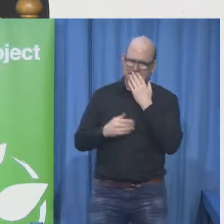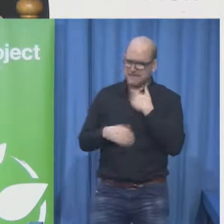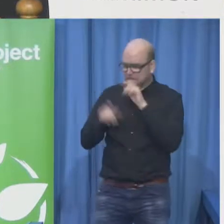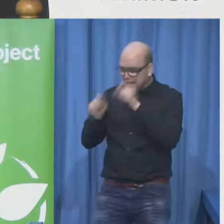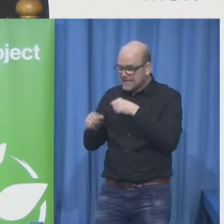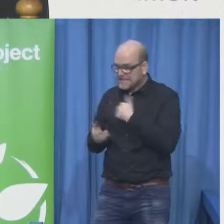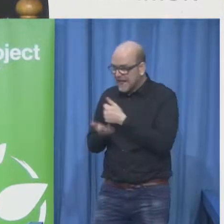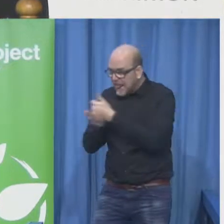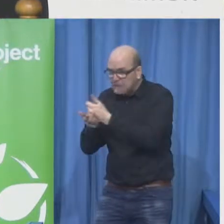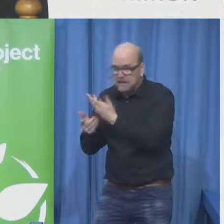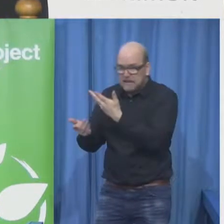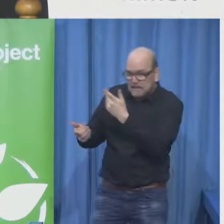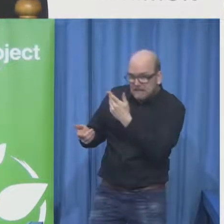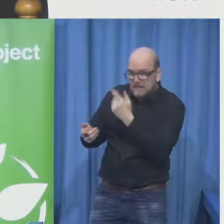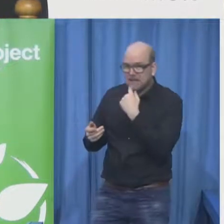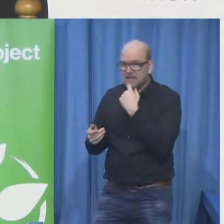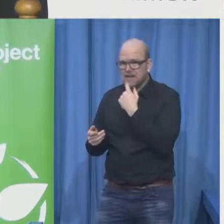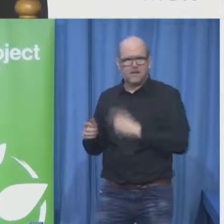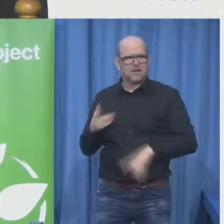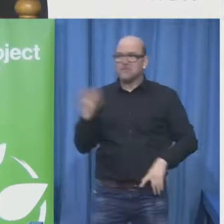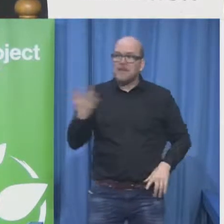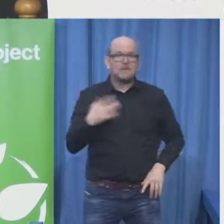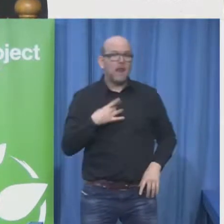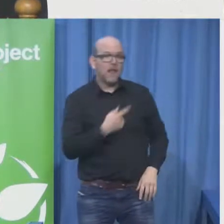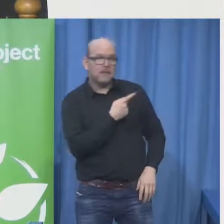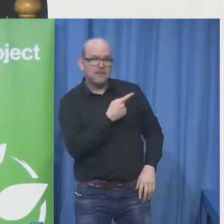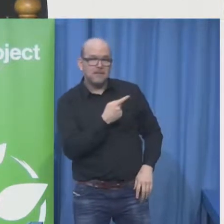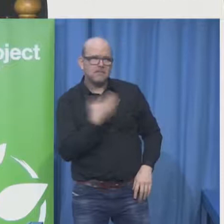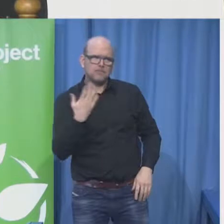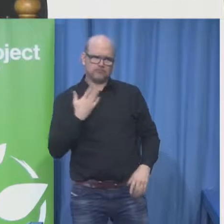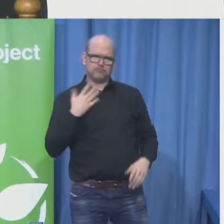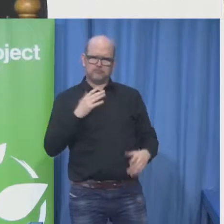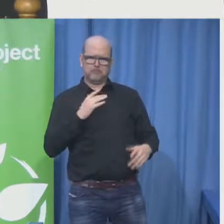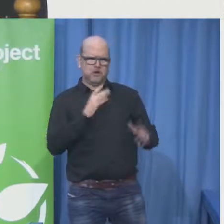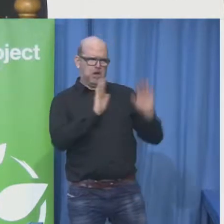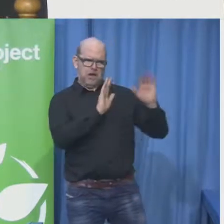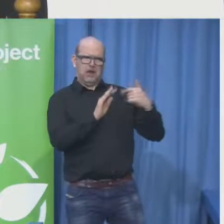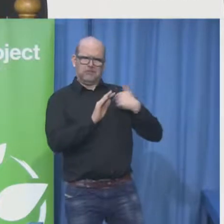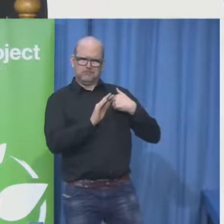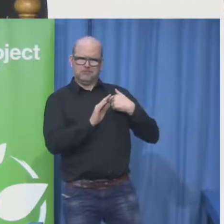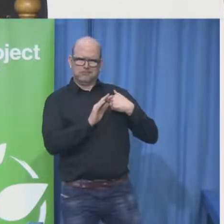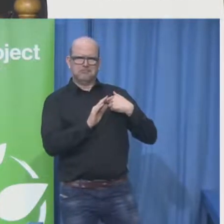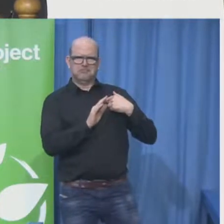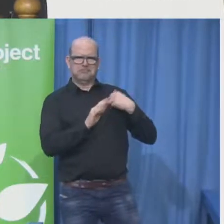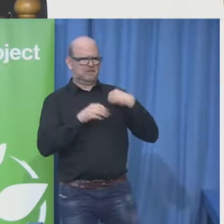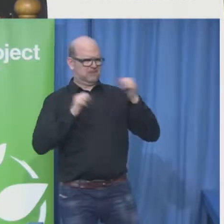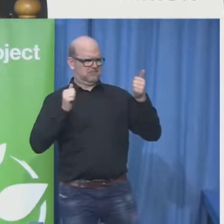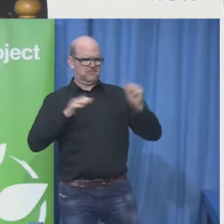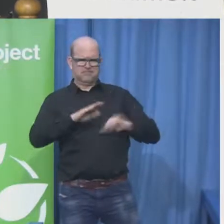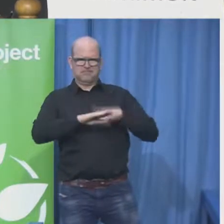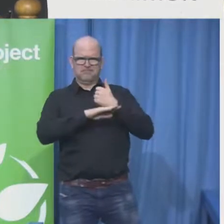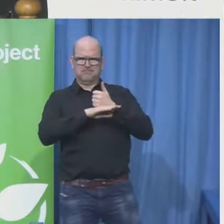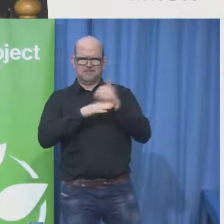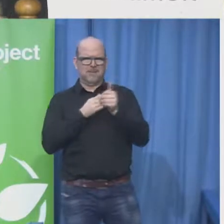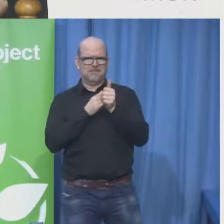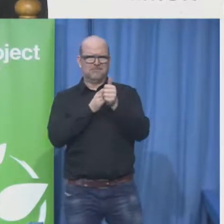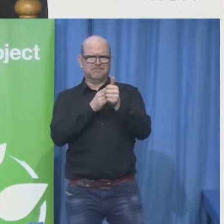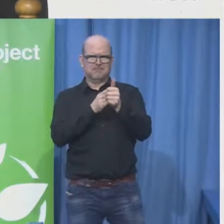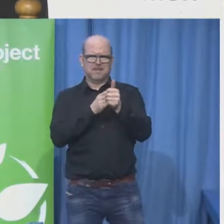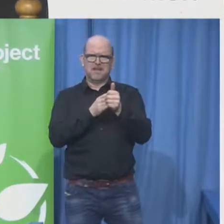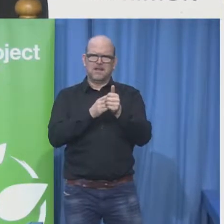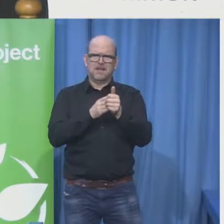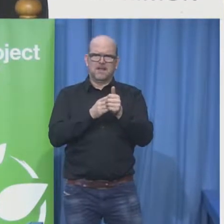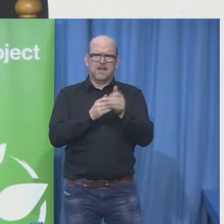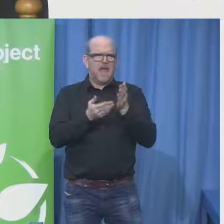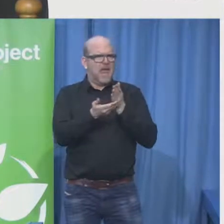and actually she wants to say that she's one of the leading professionals in Israel on accessibility and she's the one who's helping